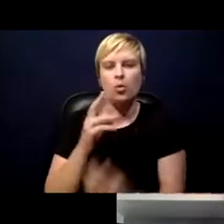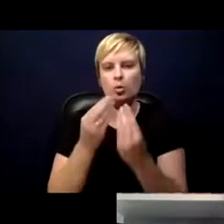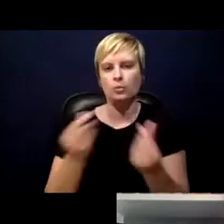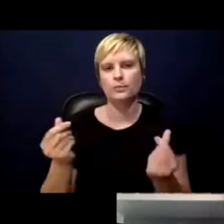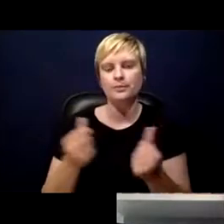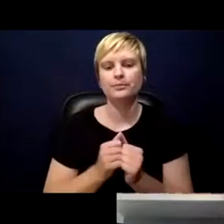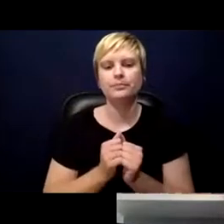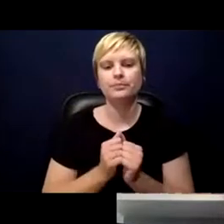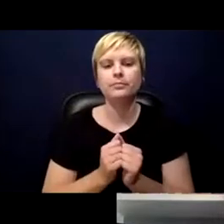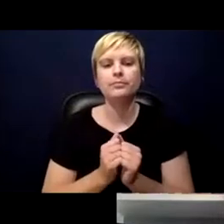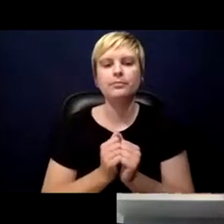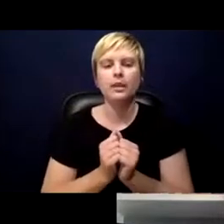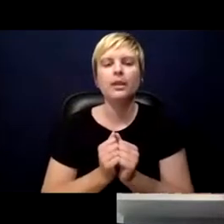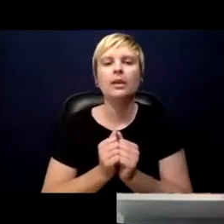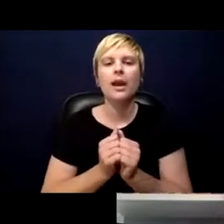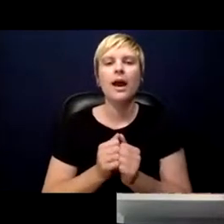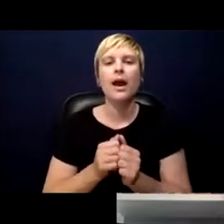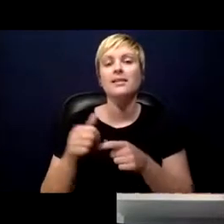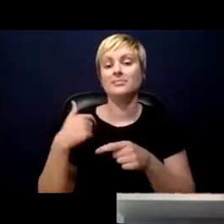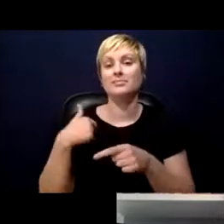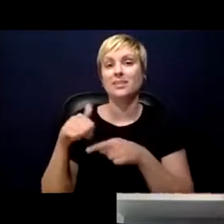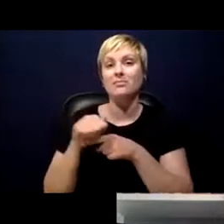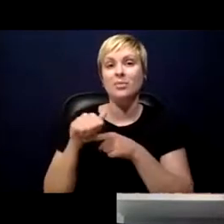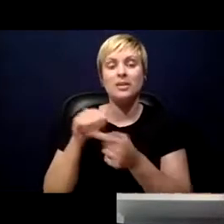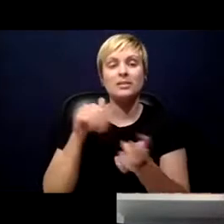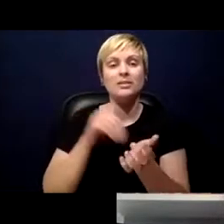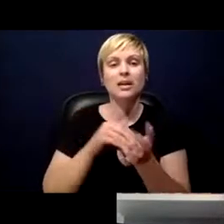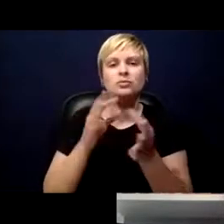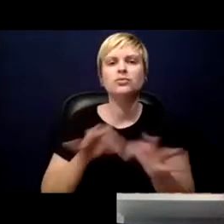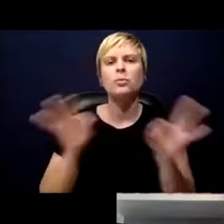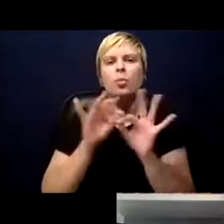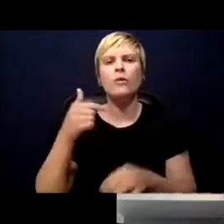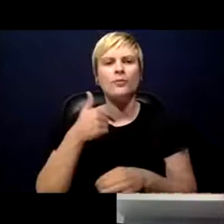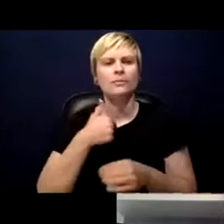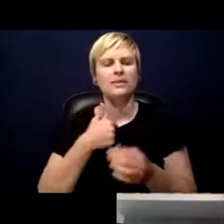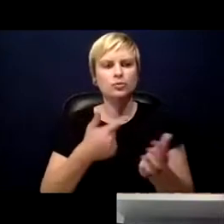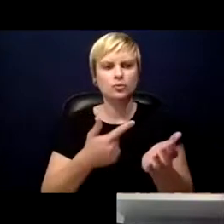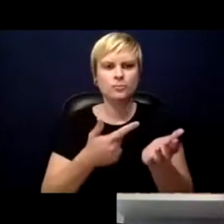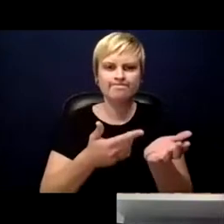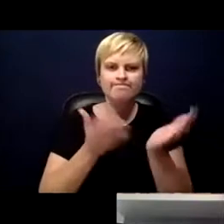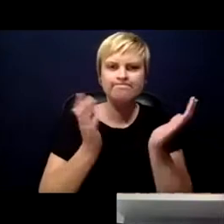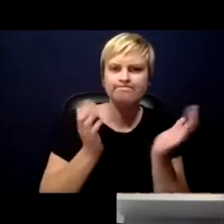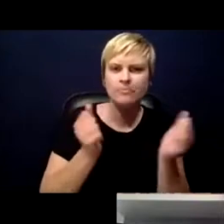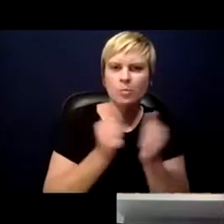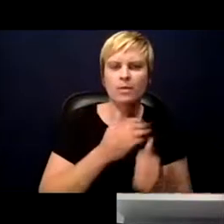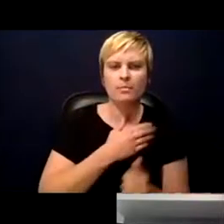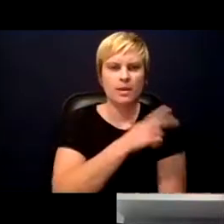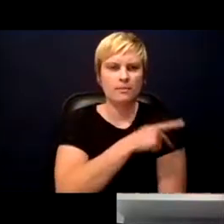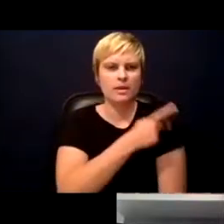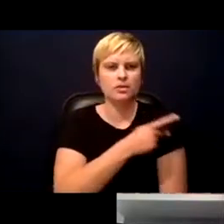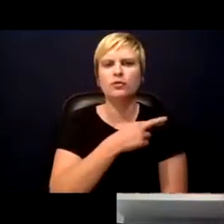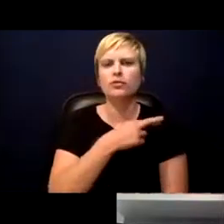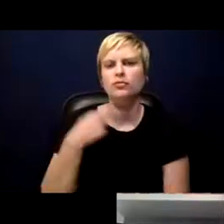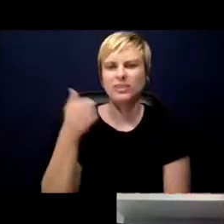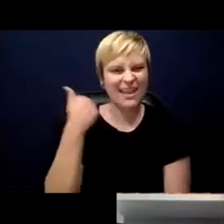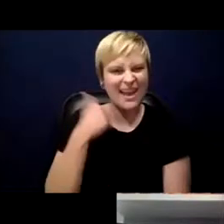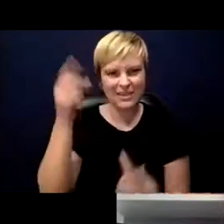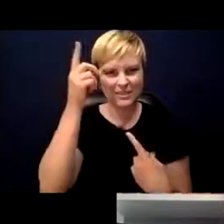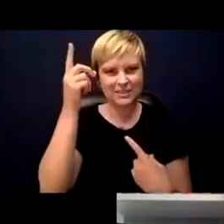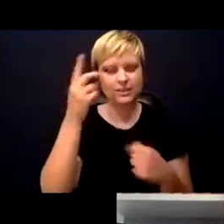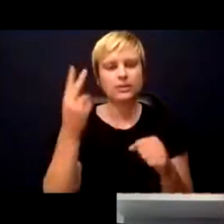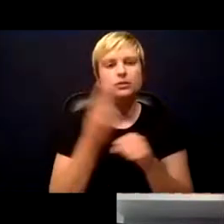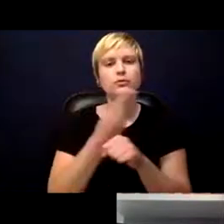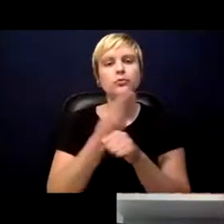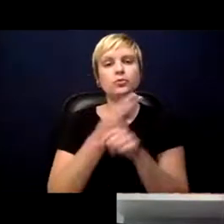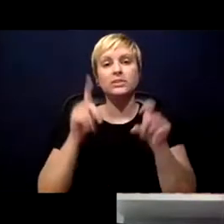important for me to talk to my patients about their risk for any disease and to use testing results as a way to inform next steps.